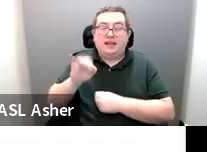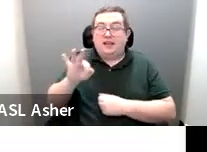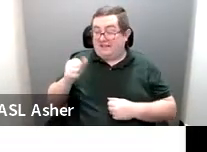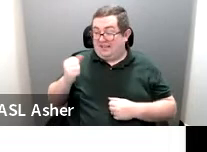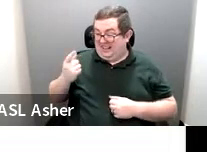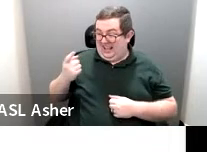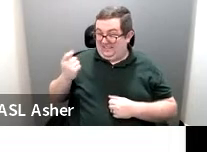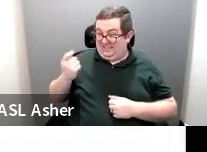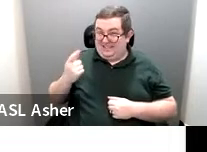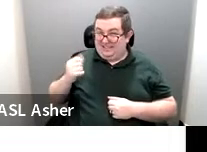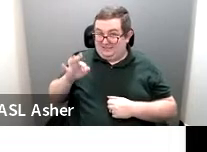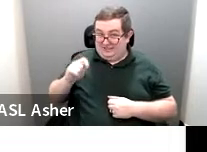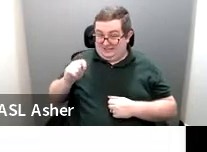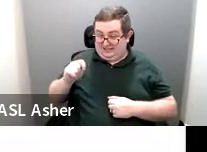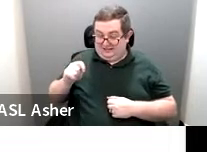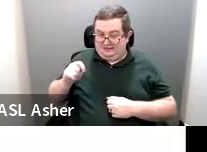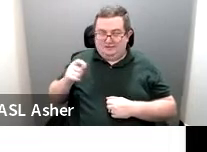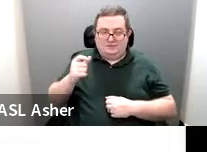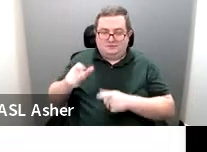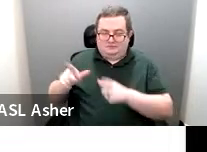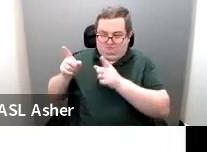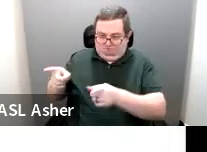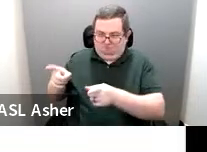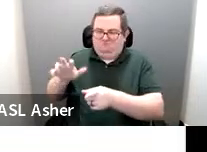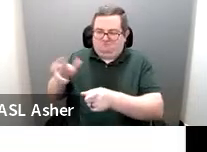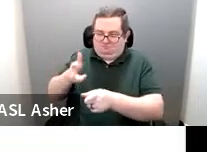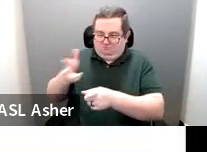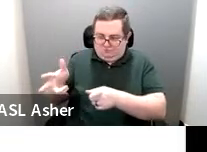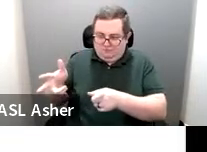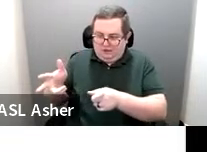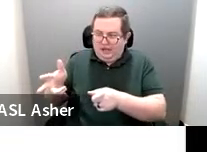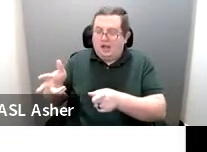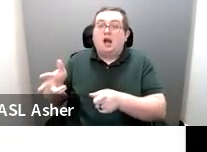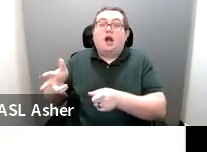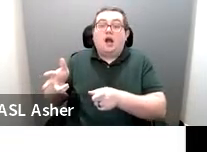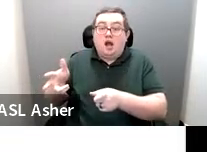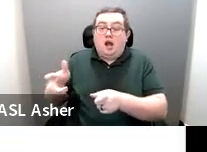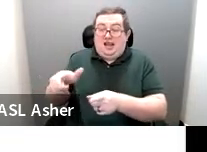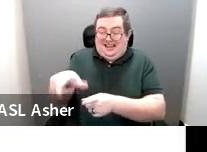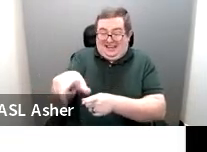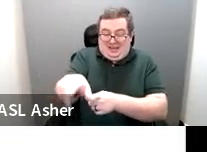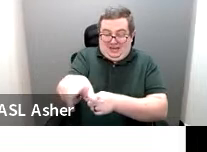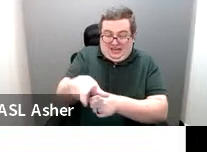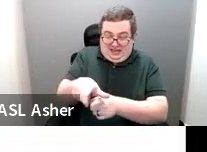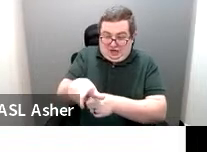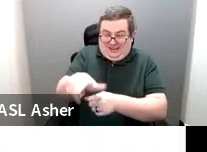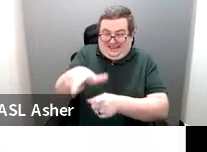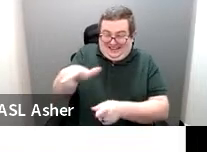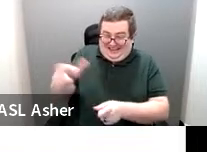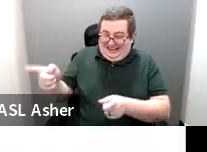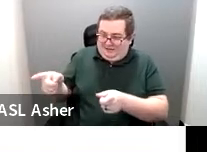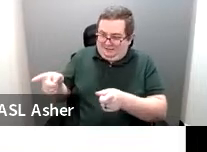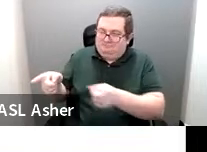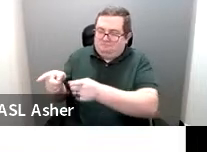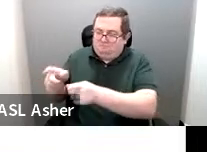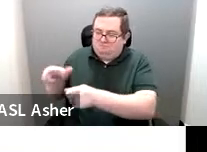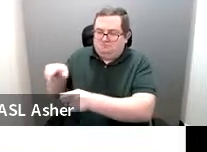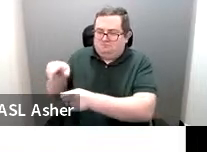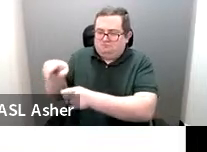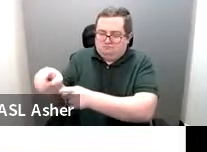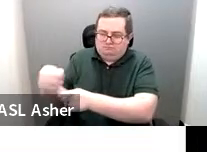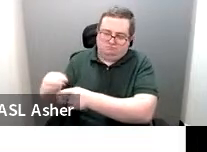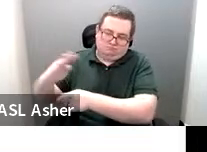van within it. But by having the extra wide access aisle, you don't need to position your van within the space.